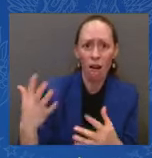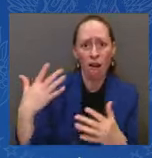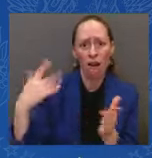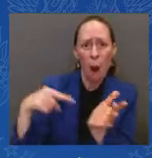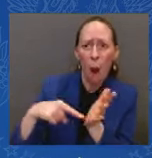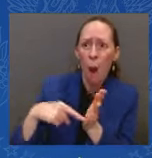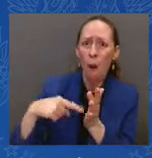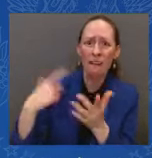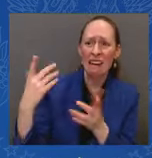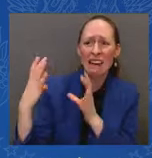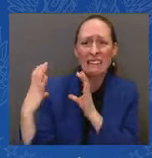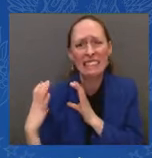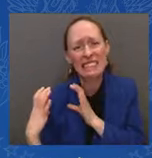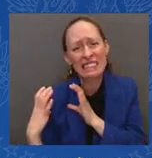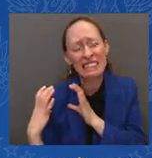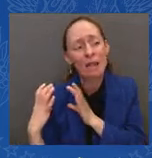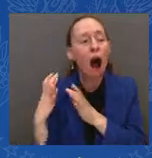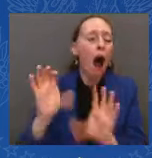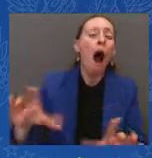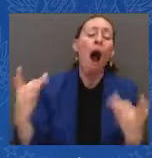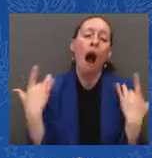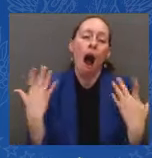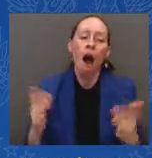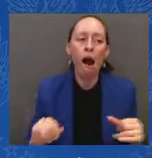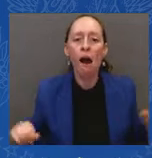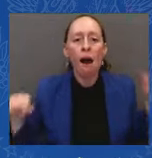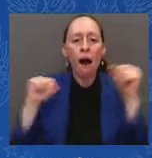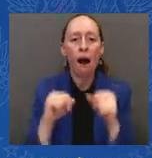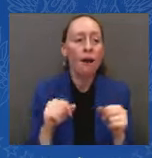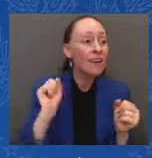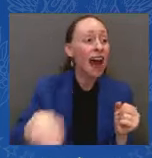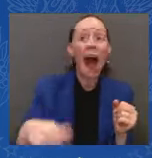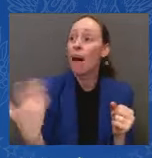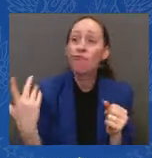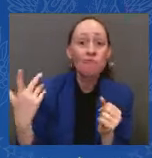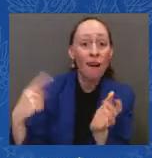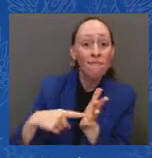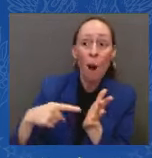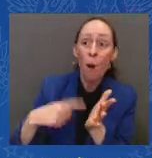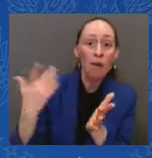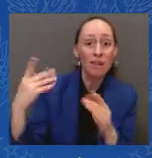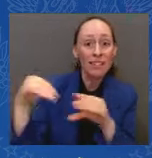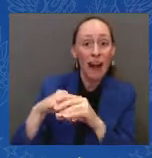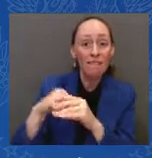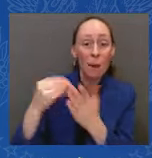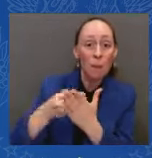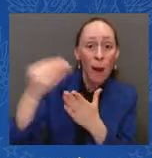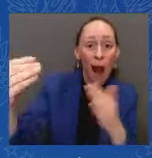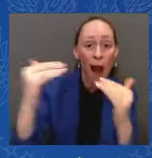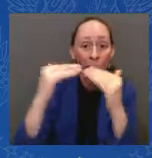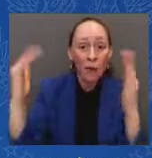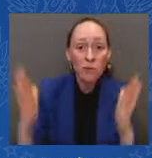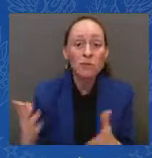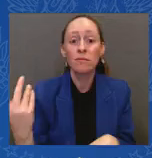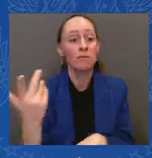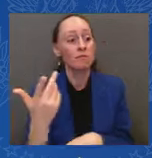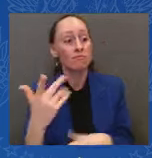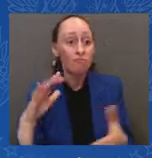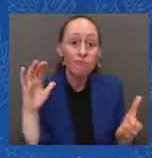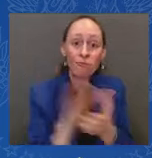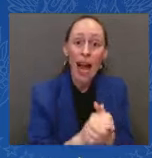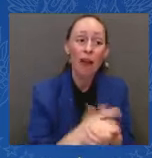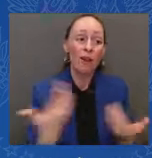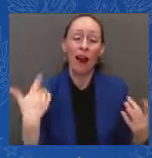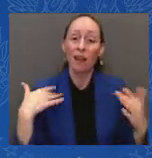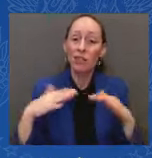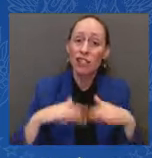house. They can start a business. They can be starting a family. This matters. It matters of their daily lives. This latest progress